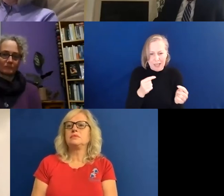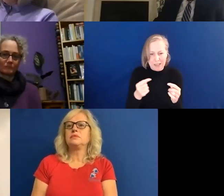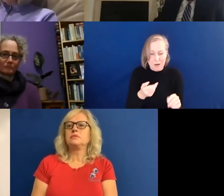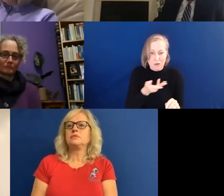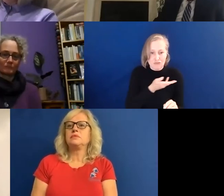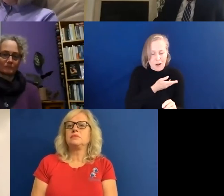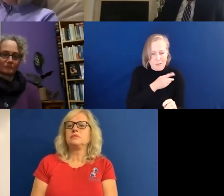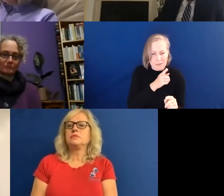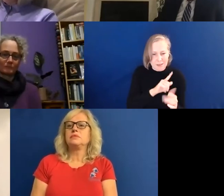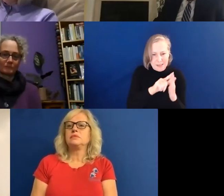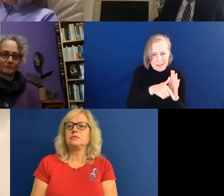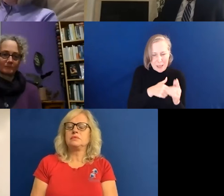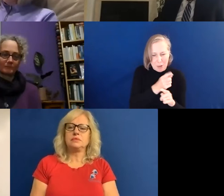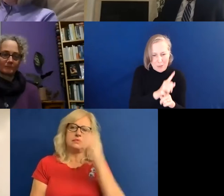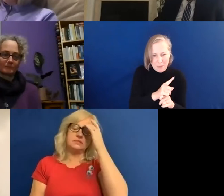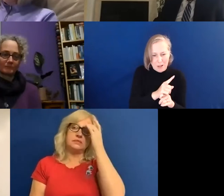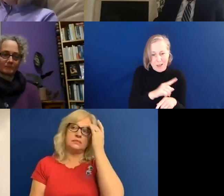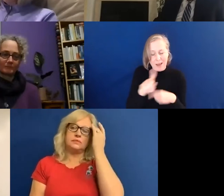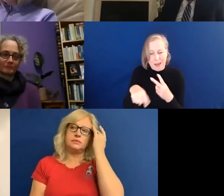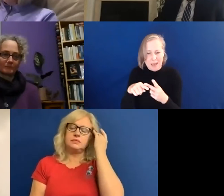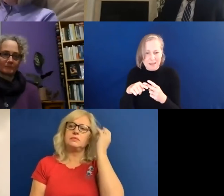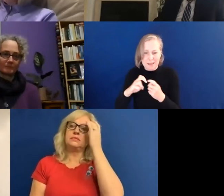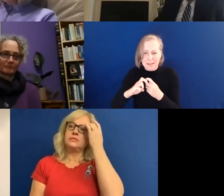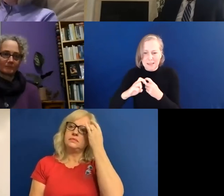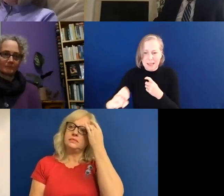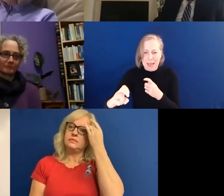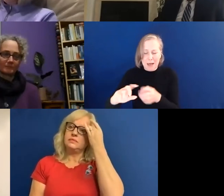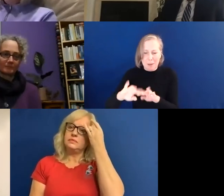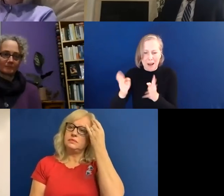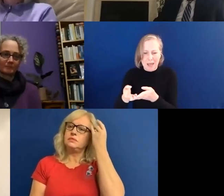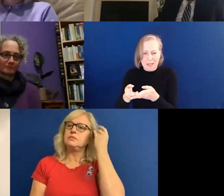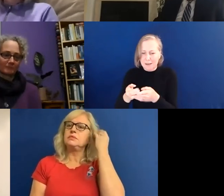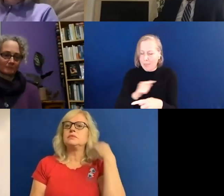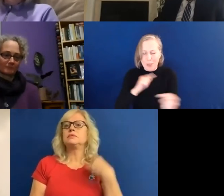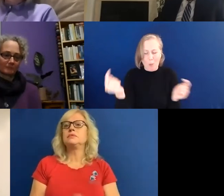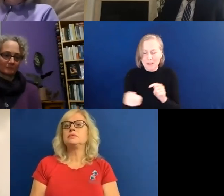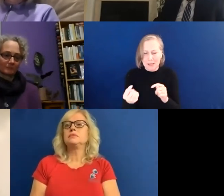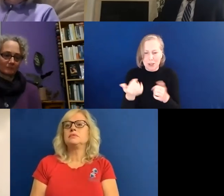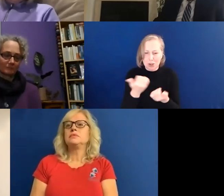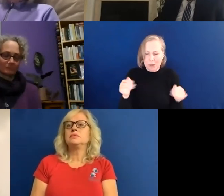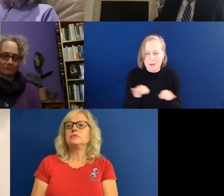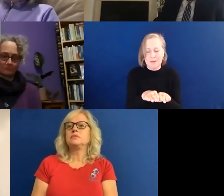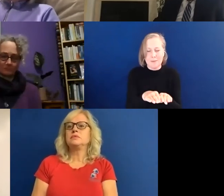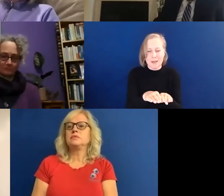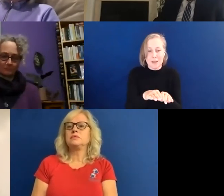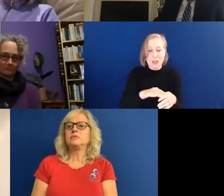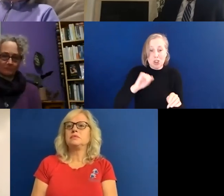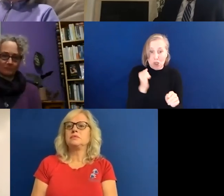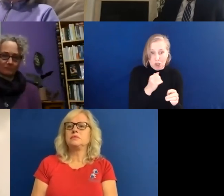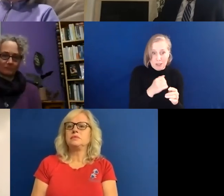disabled people and the sustainability of our planet, the opposite. So it was great to see that the Scottish Disabled People's Organisation